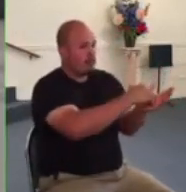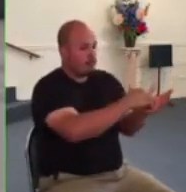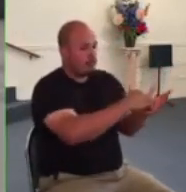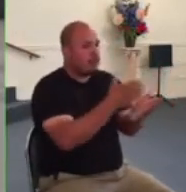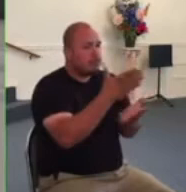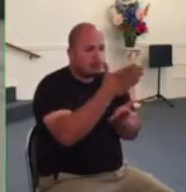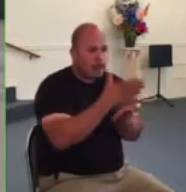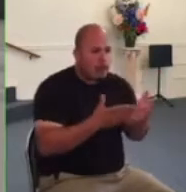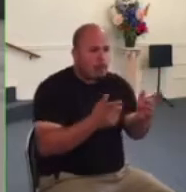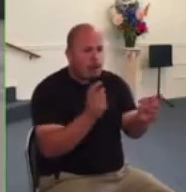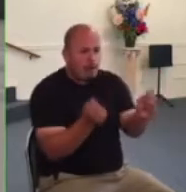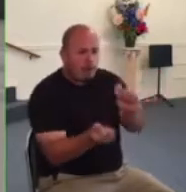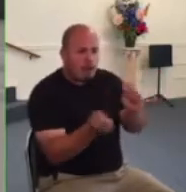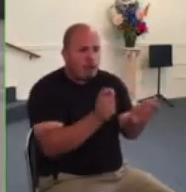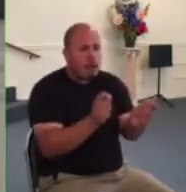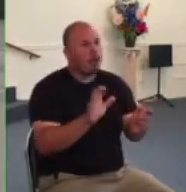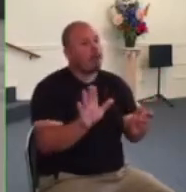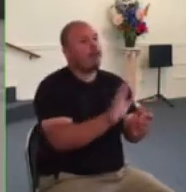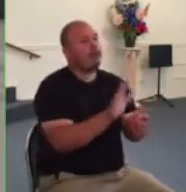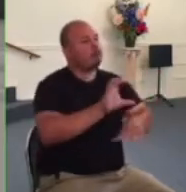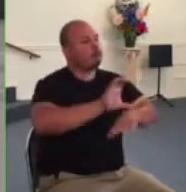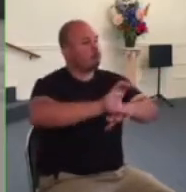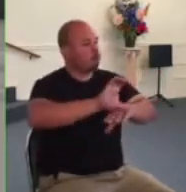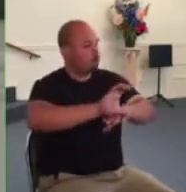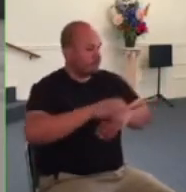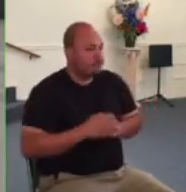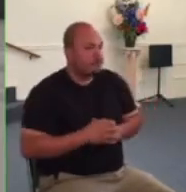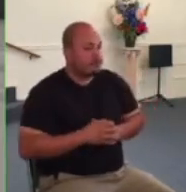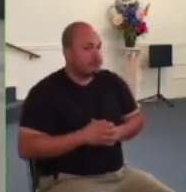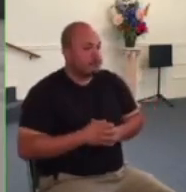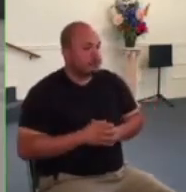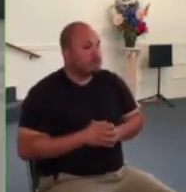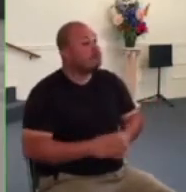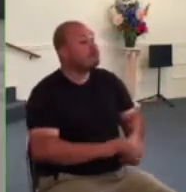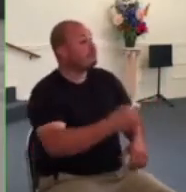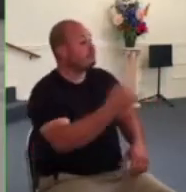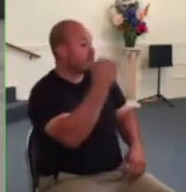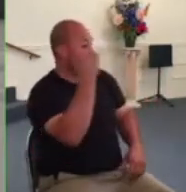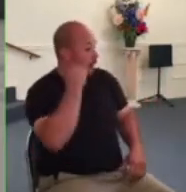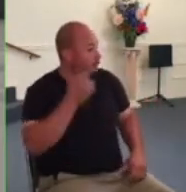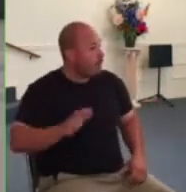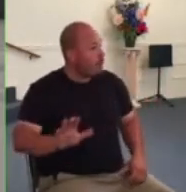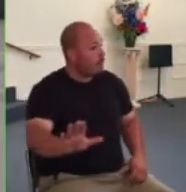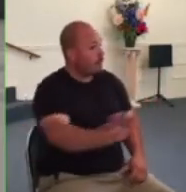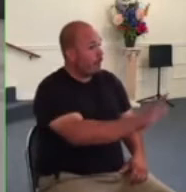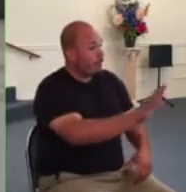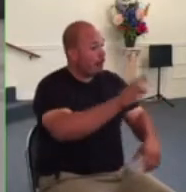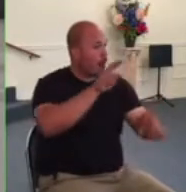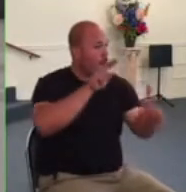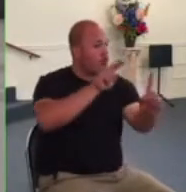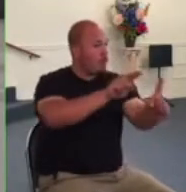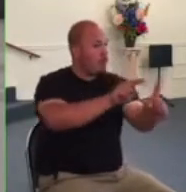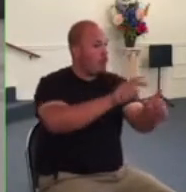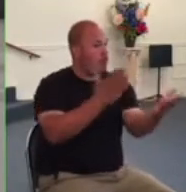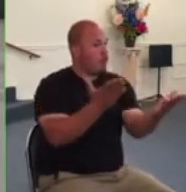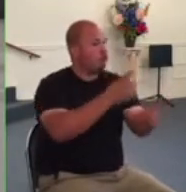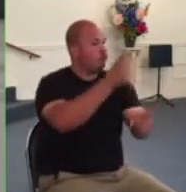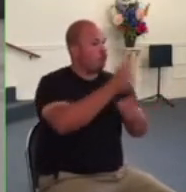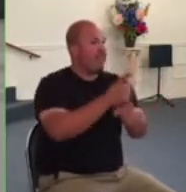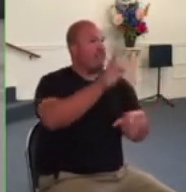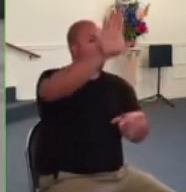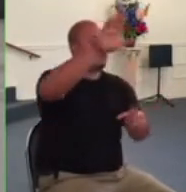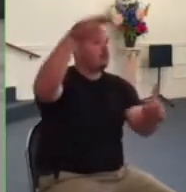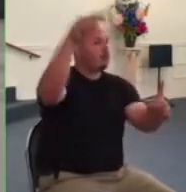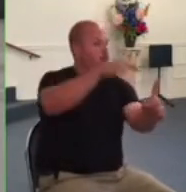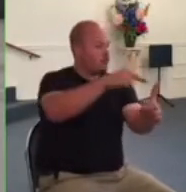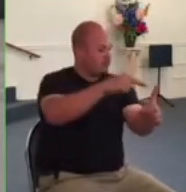and as long as they were trying to do uh what's right in god's sight the best they could i think it's